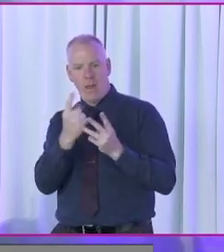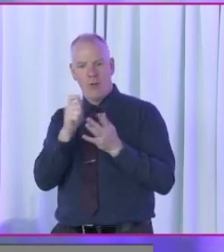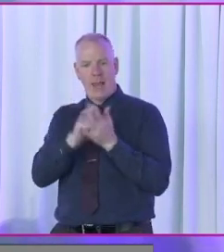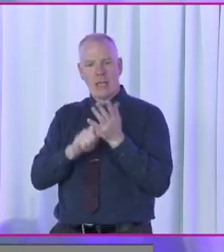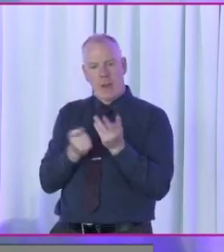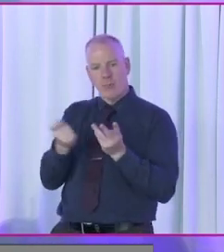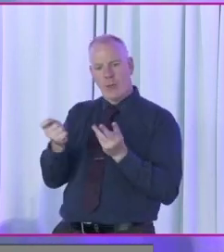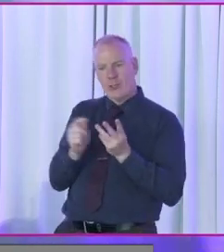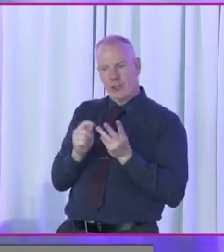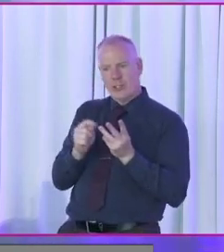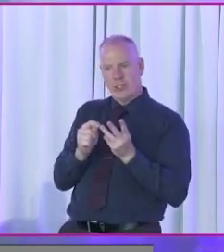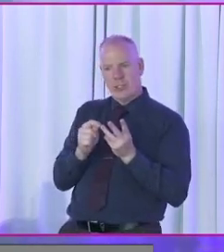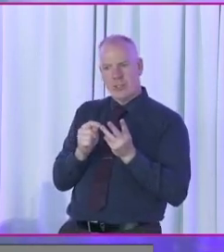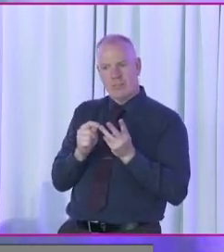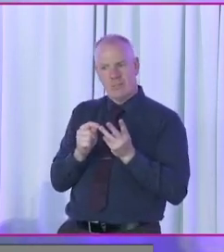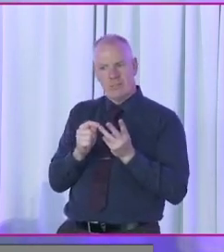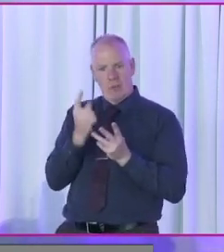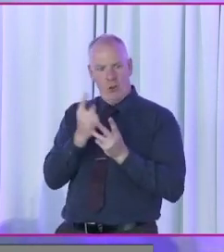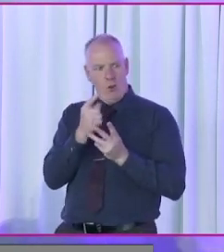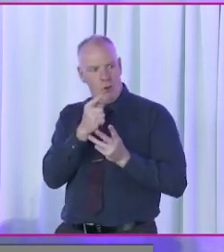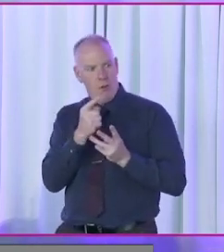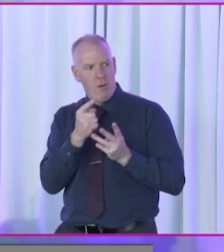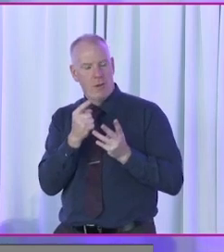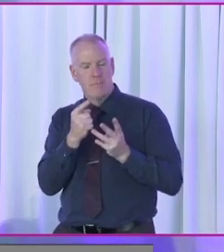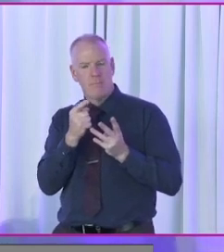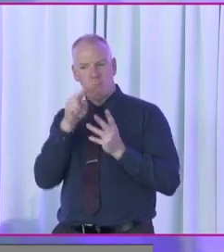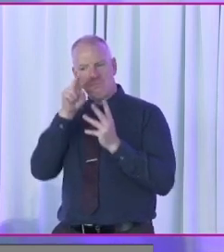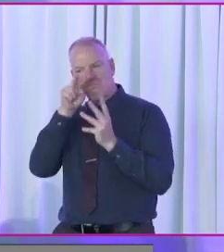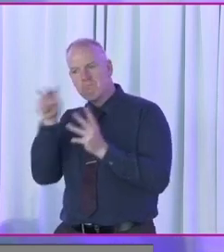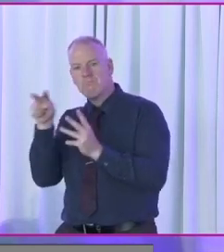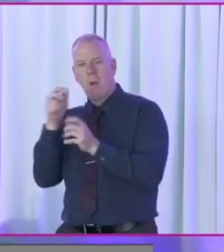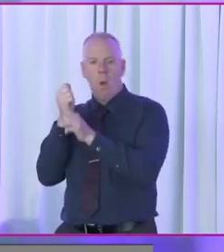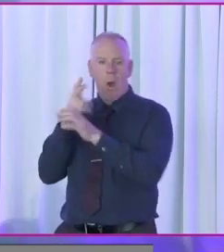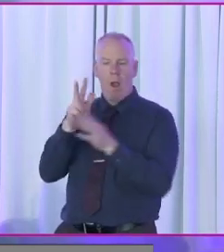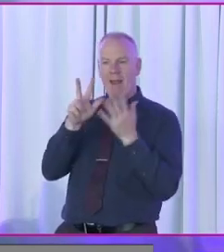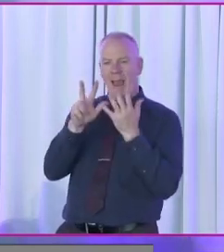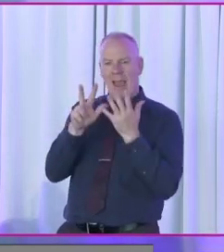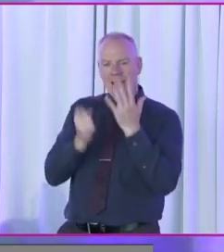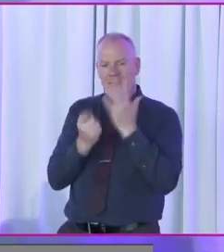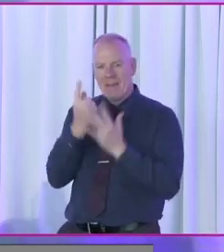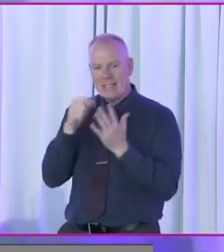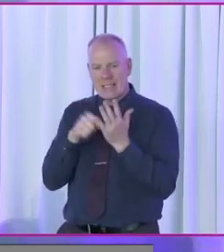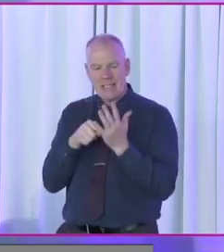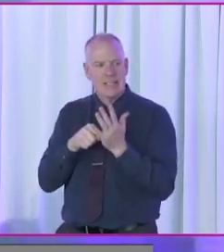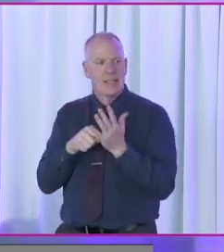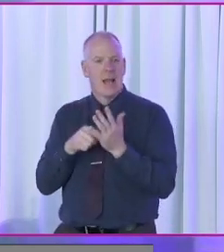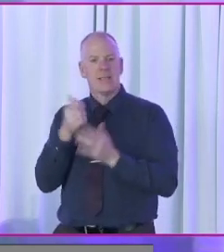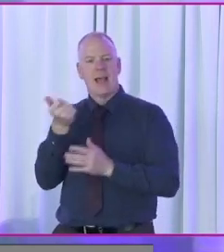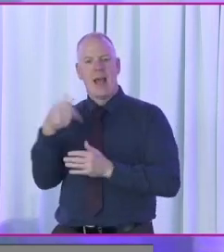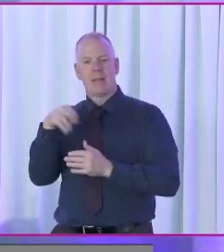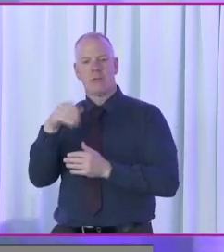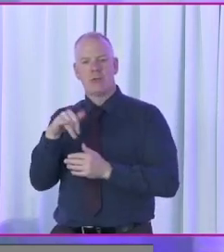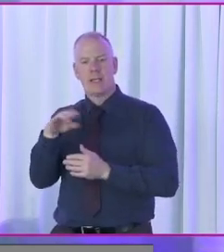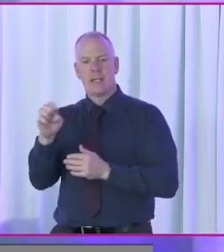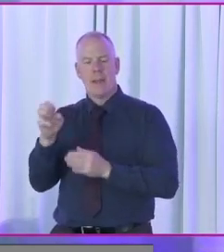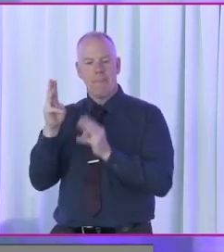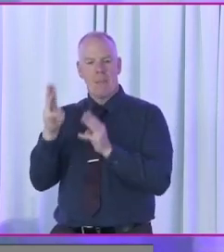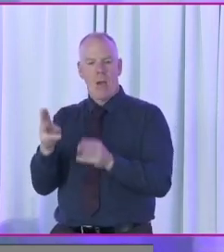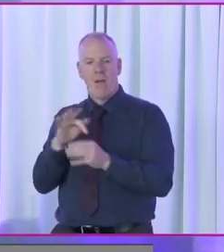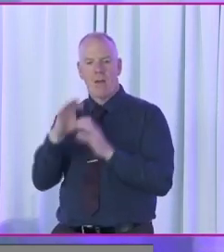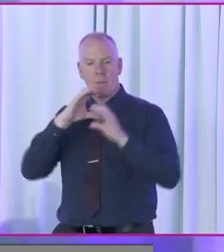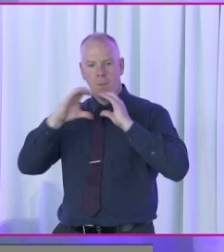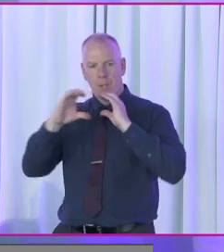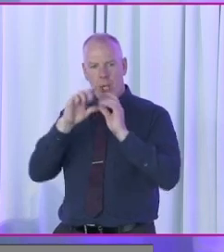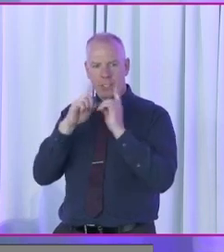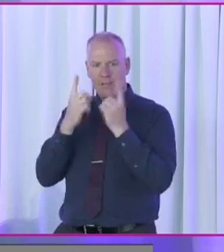operations. He'll be keeping an eye on all eight electoral events. And Anne-Marie Power from our comms